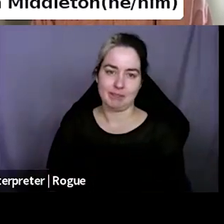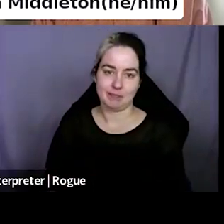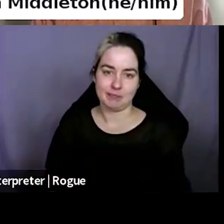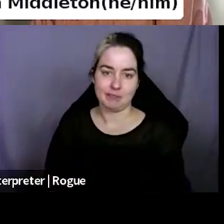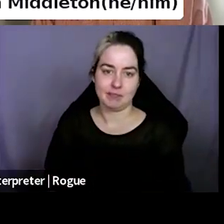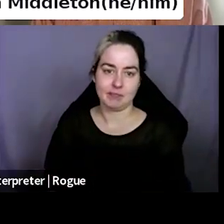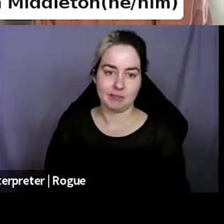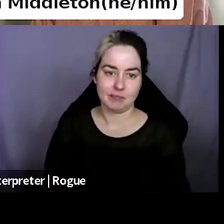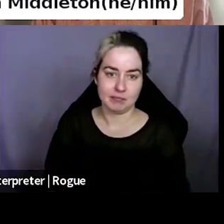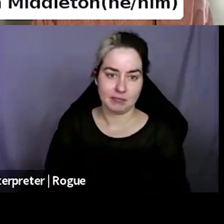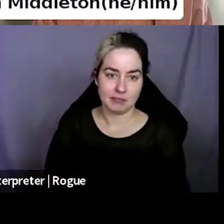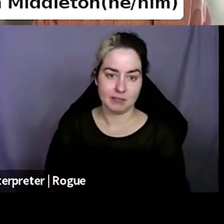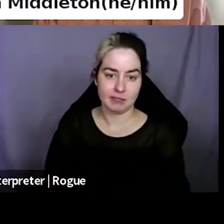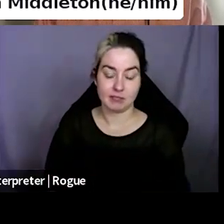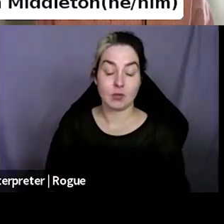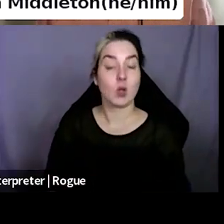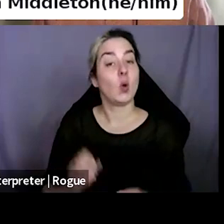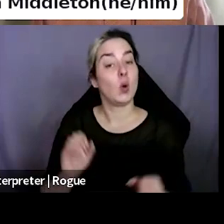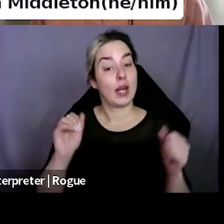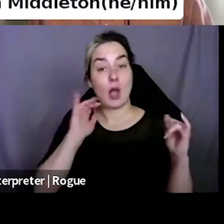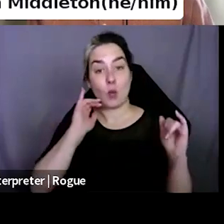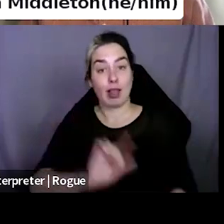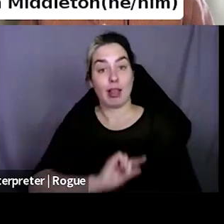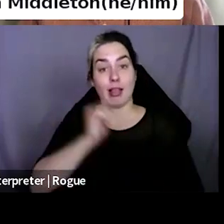We'll pass the baton to Neen.